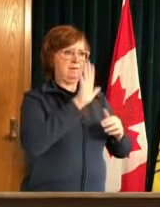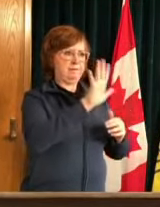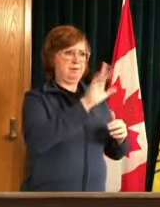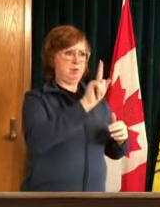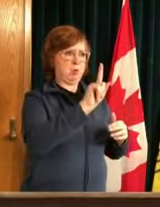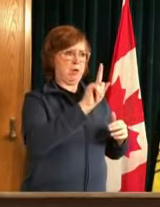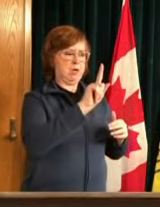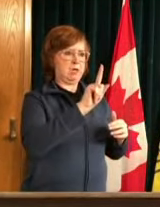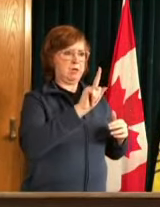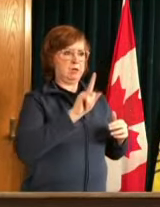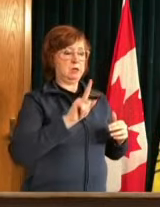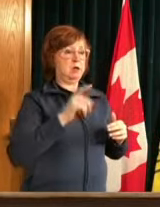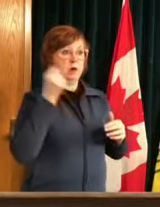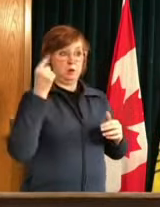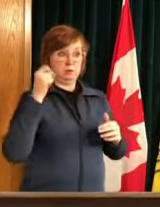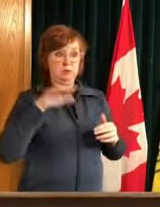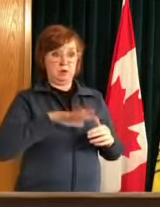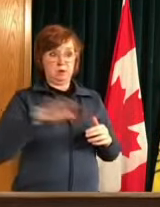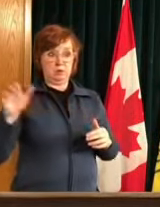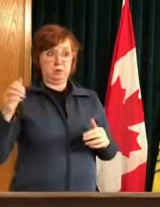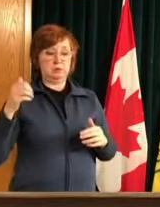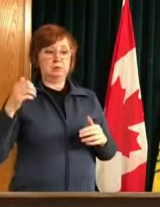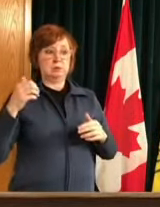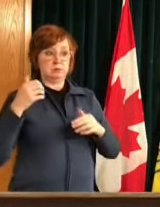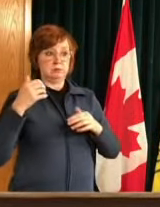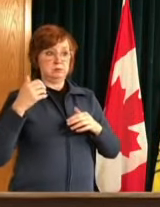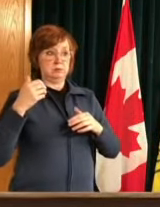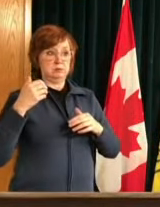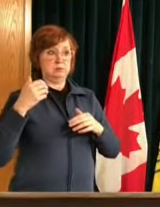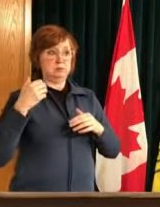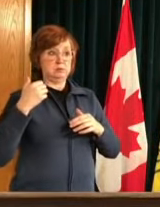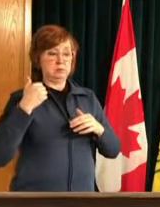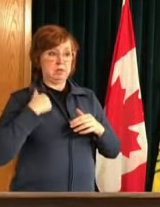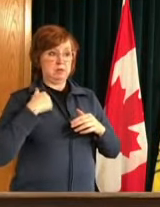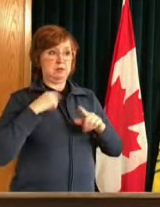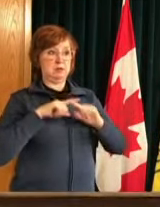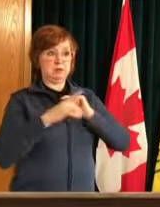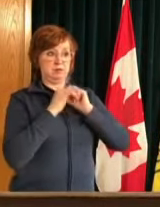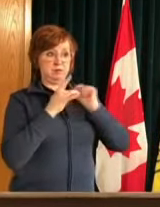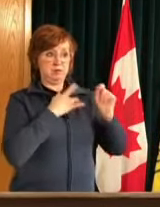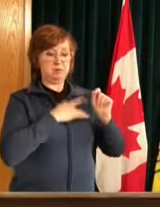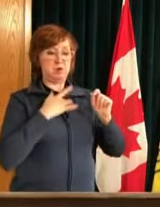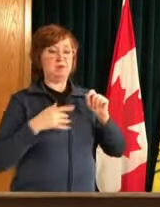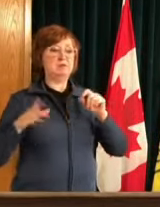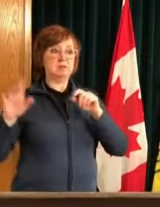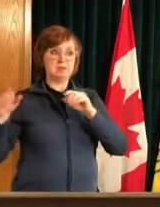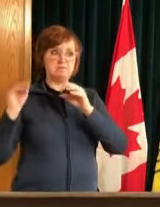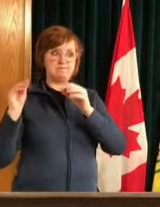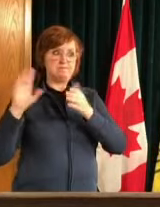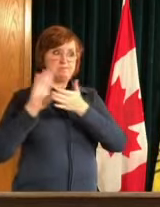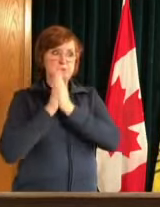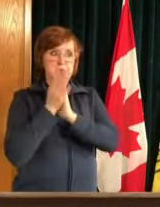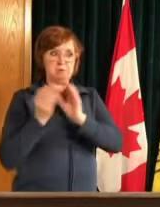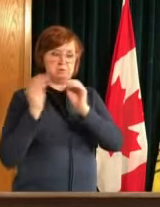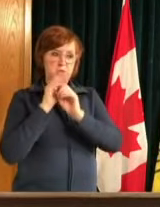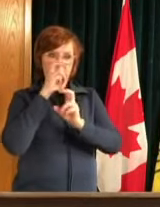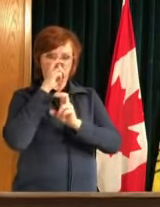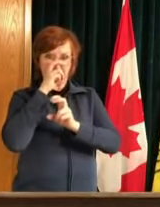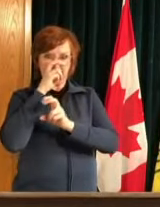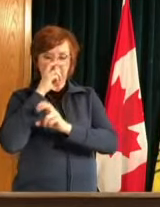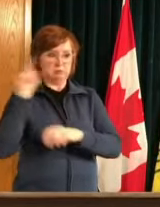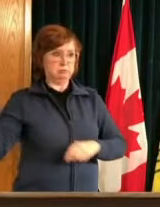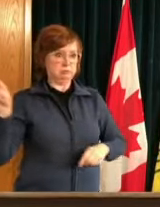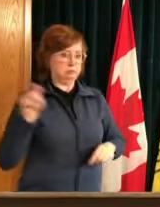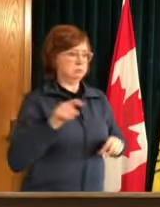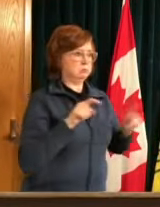saying you know we're going to increase health restrictions are there any plans to look at increasing health restrictions uh at this stage i know you're extending